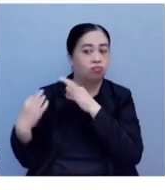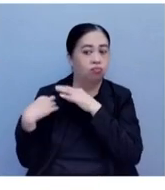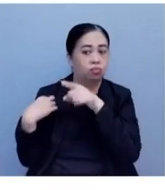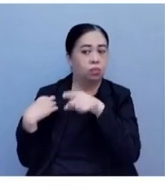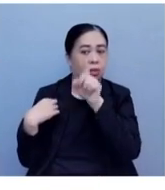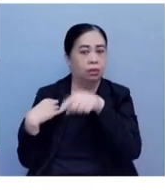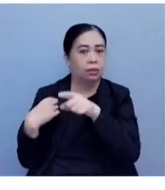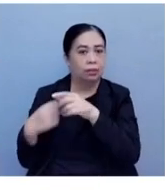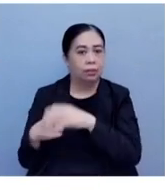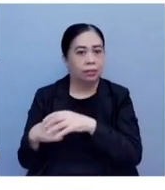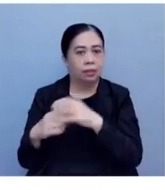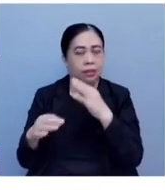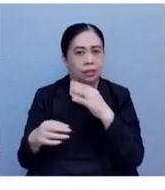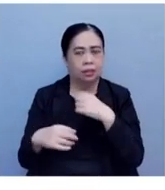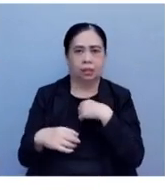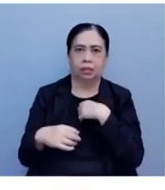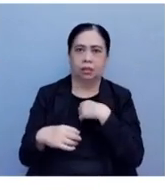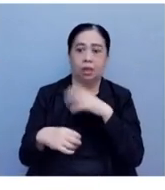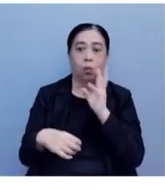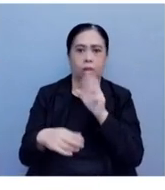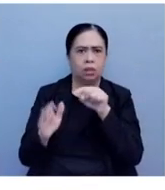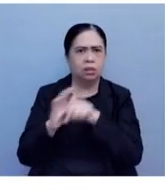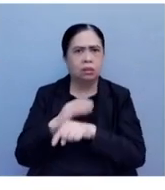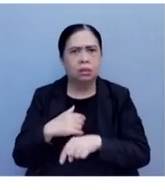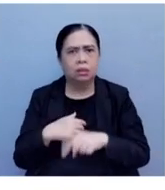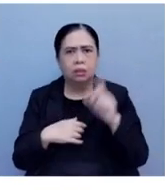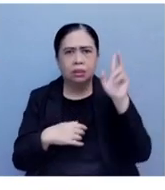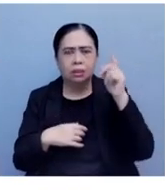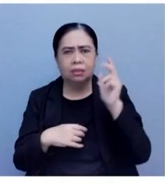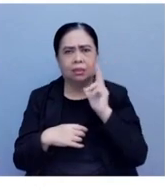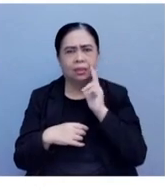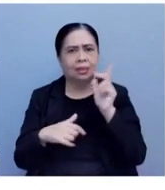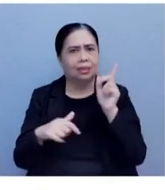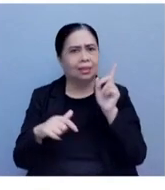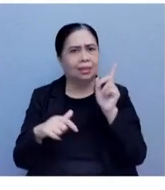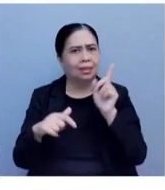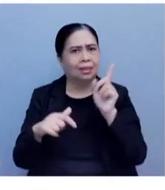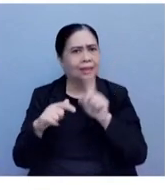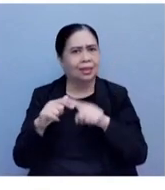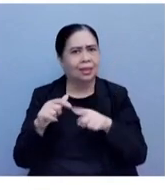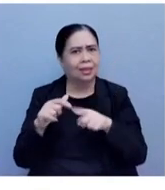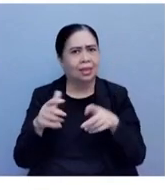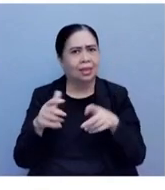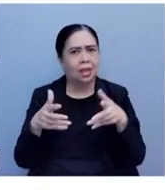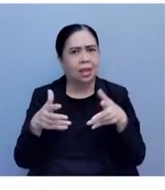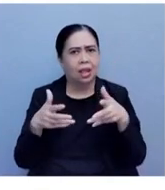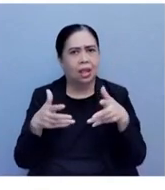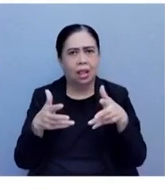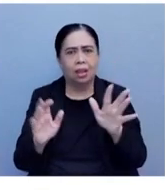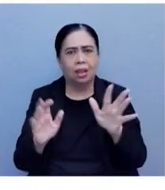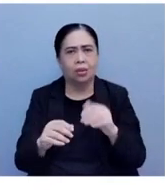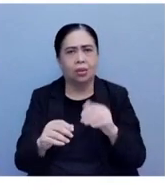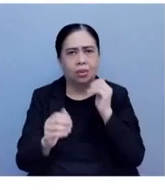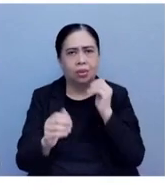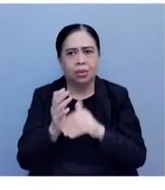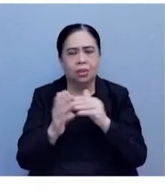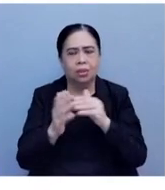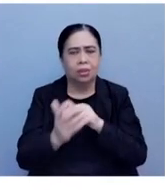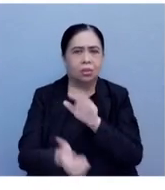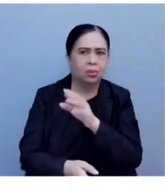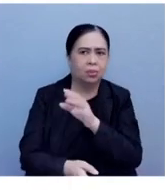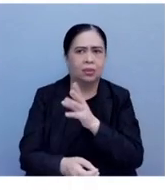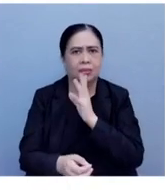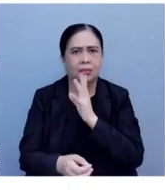be killed, I will kill you. You know, you cannot allow this constant barrage of flippant statements